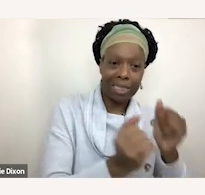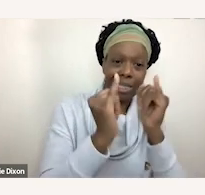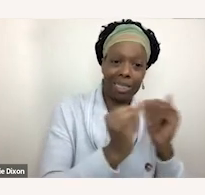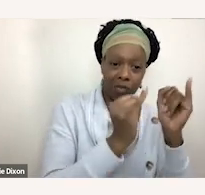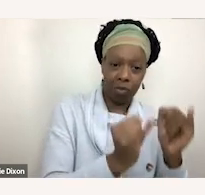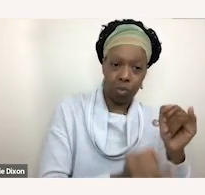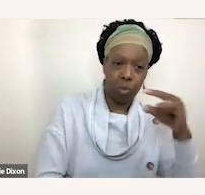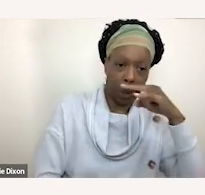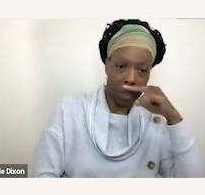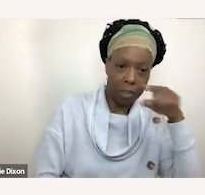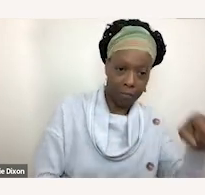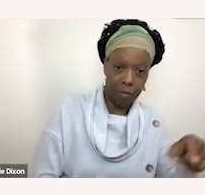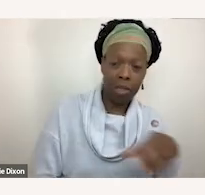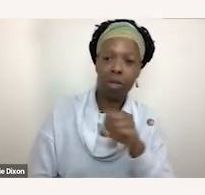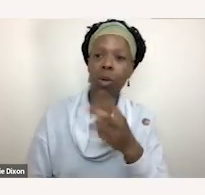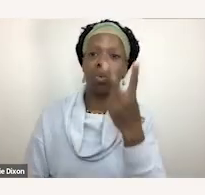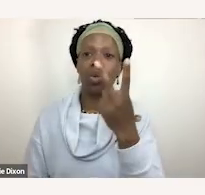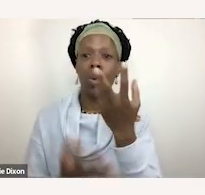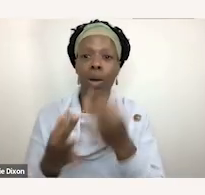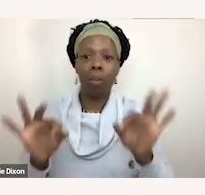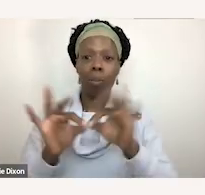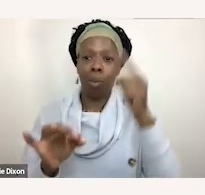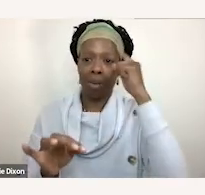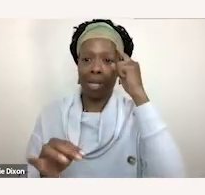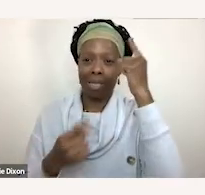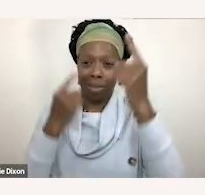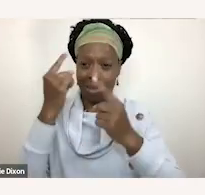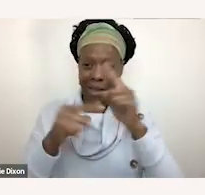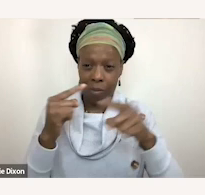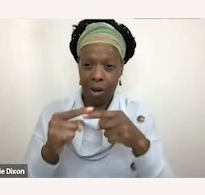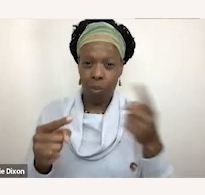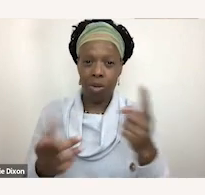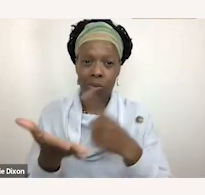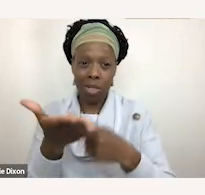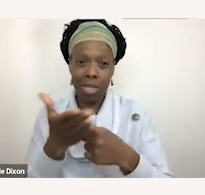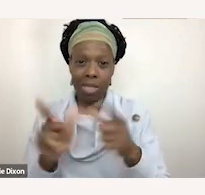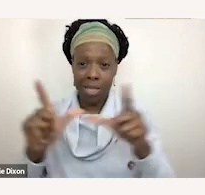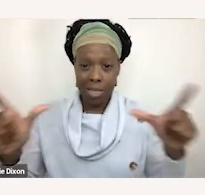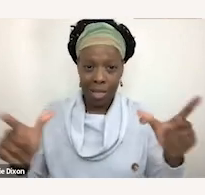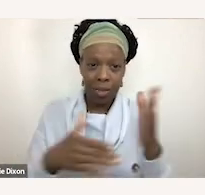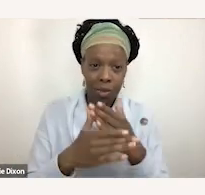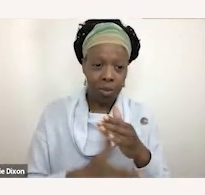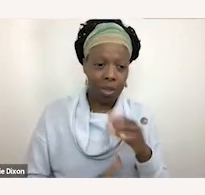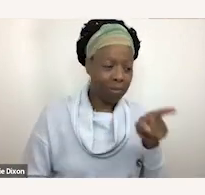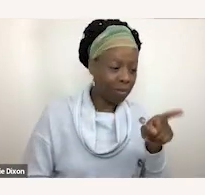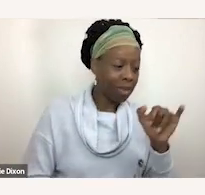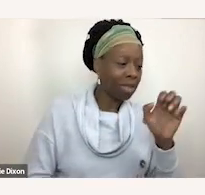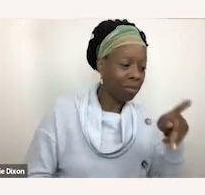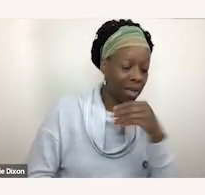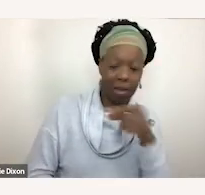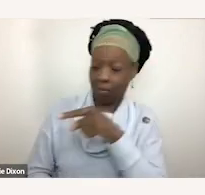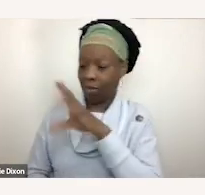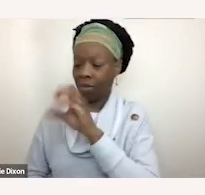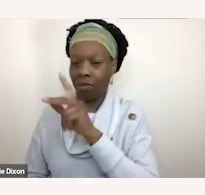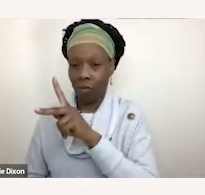so two big things to think about when we're talking about the language between IEPs and 504s is the difference between